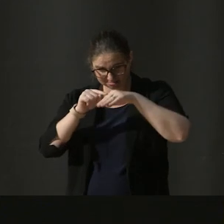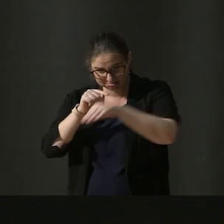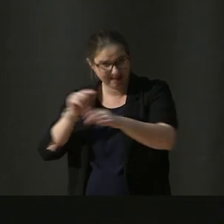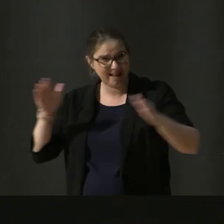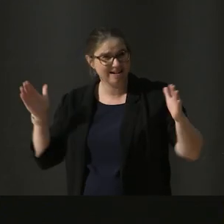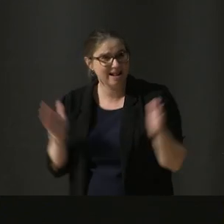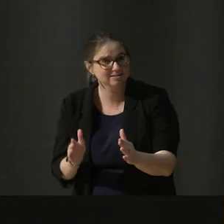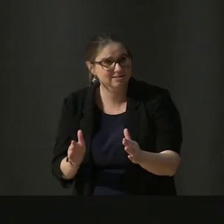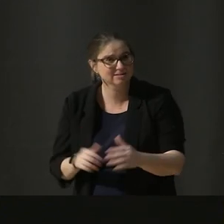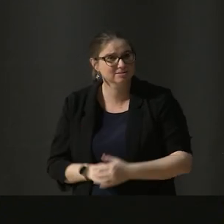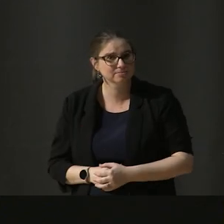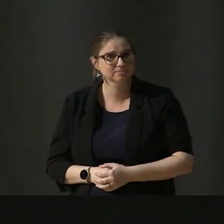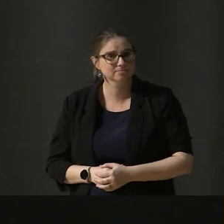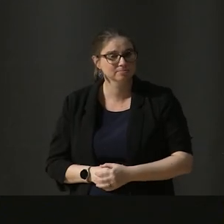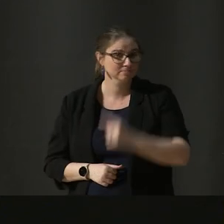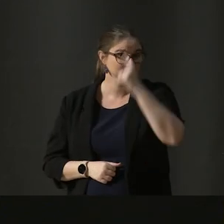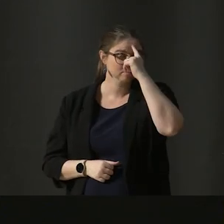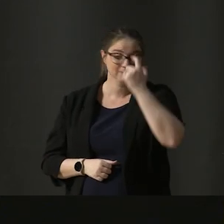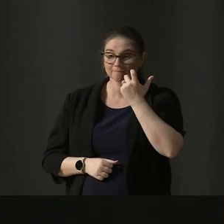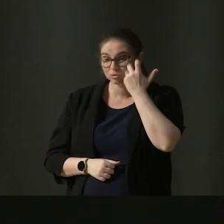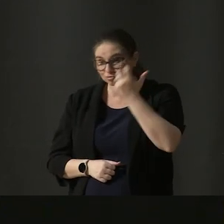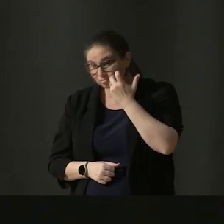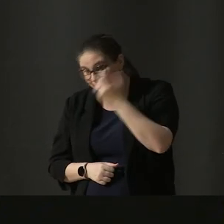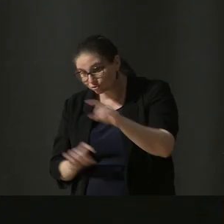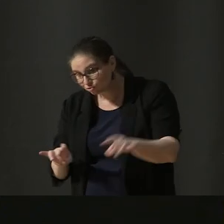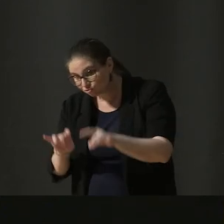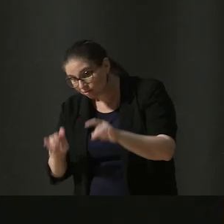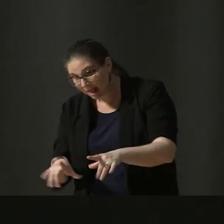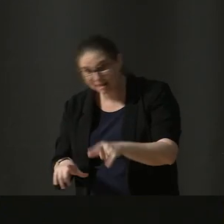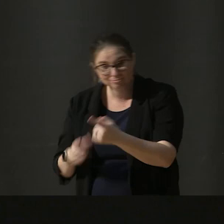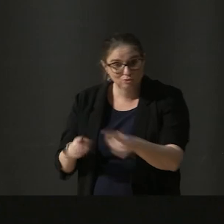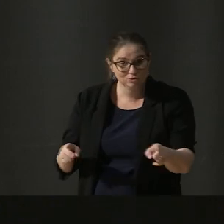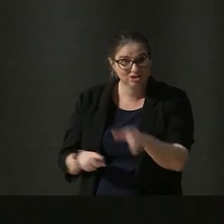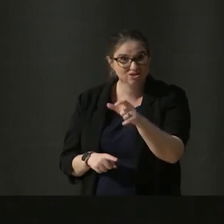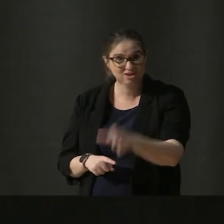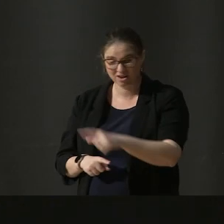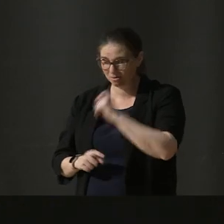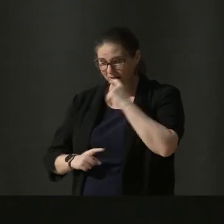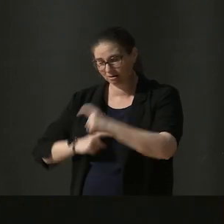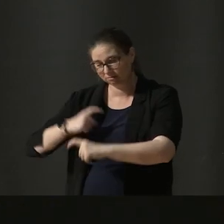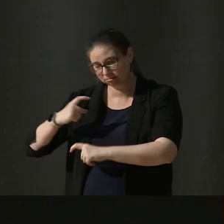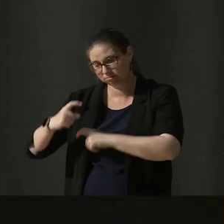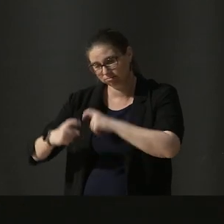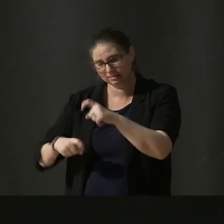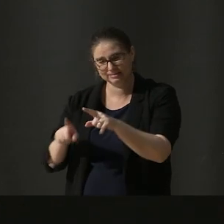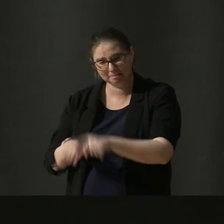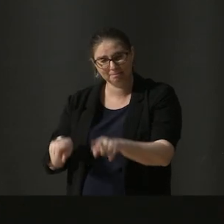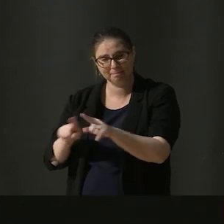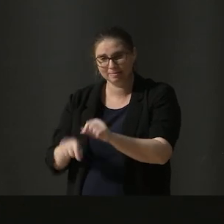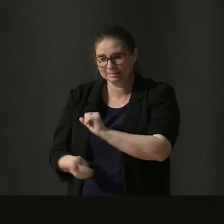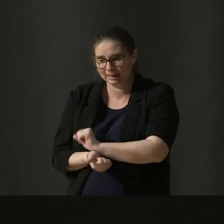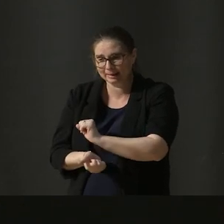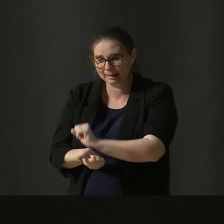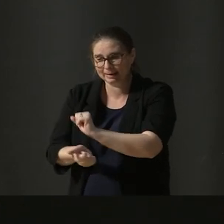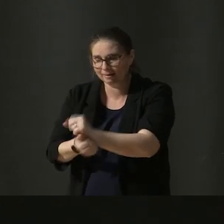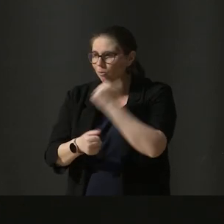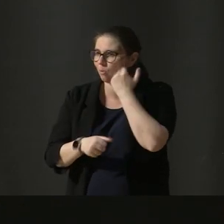Is the next generation of young Australian musicians destined to stay stuck in this endless cycle of paper chasing?